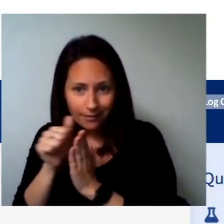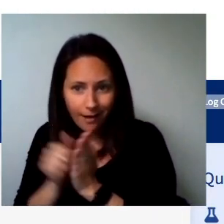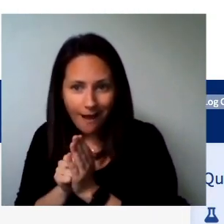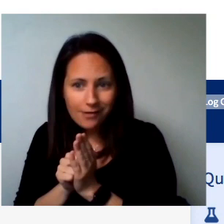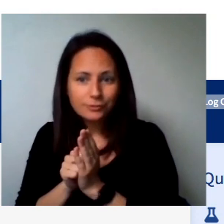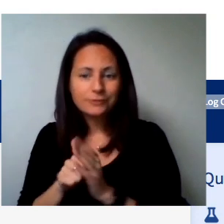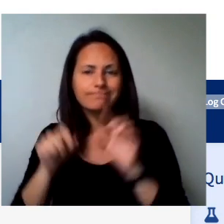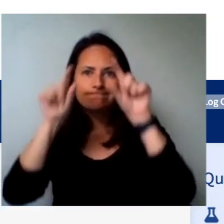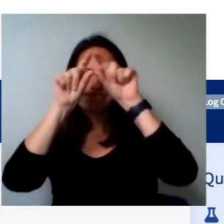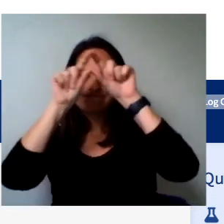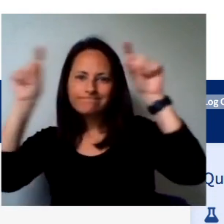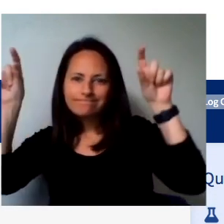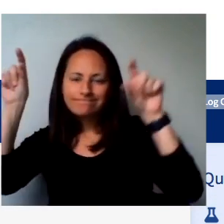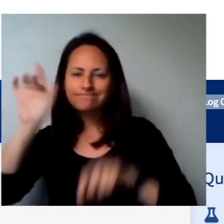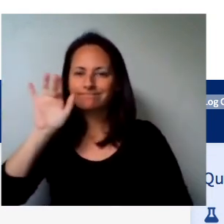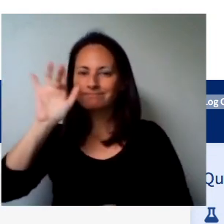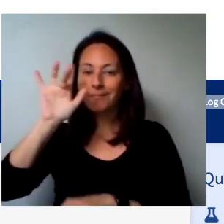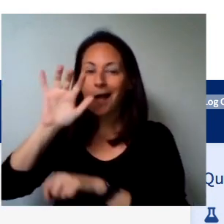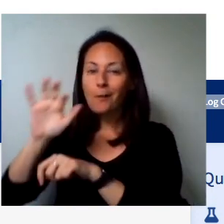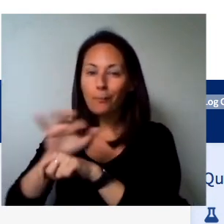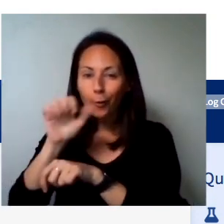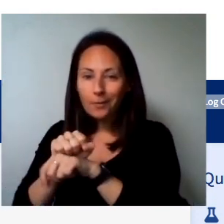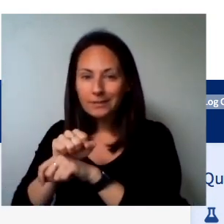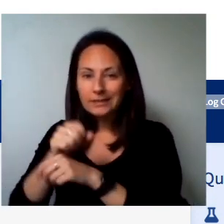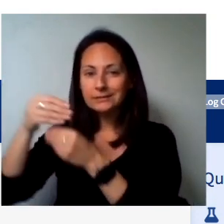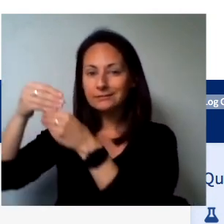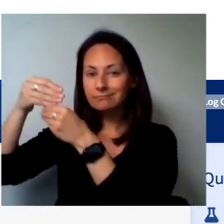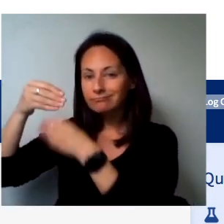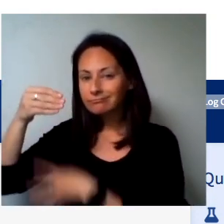Then select Upcoming and Past Visits.